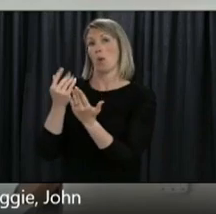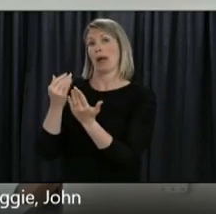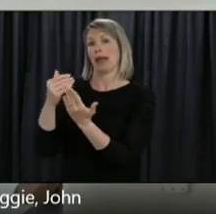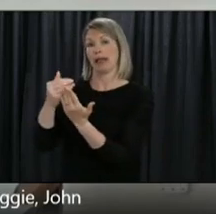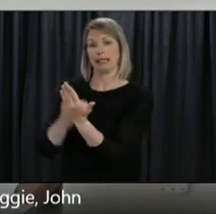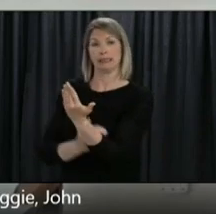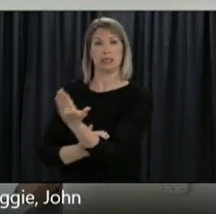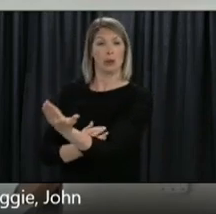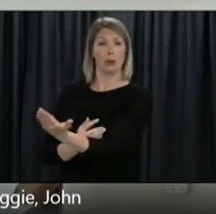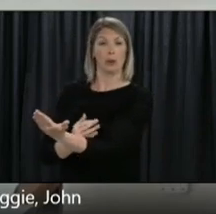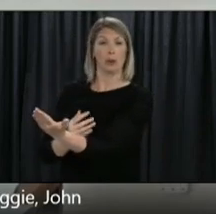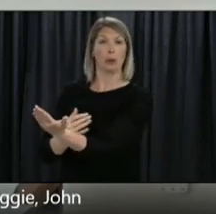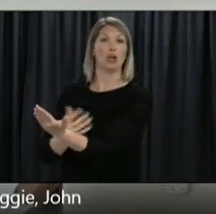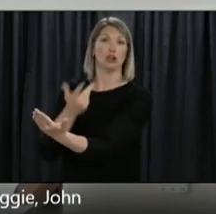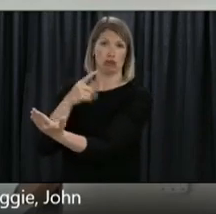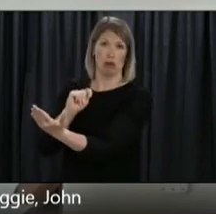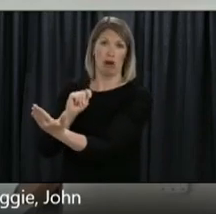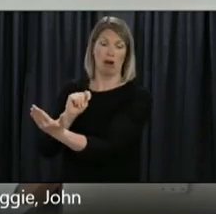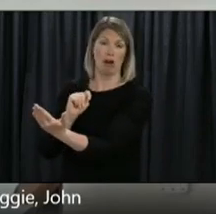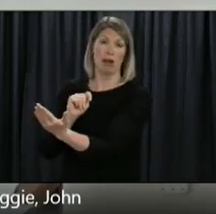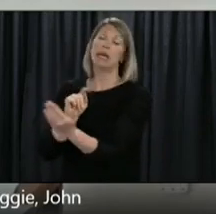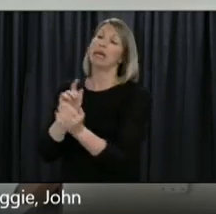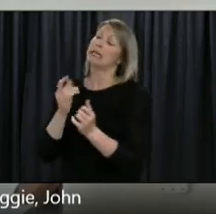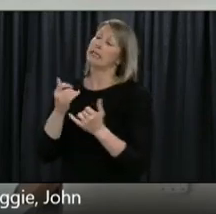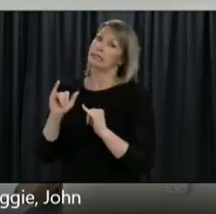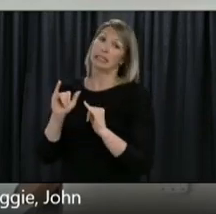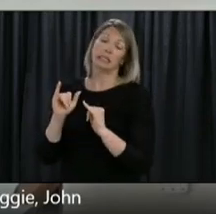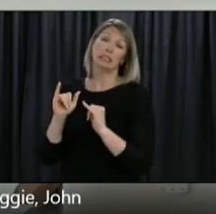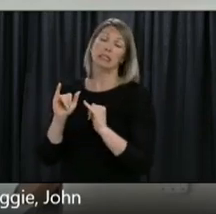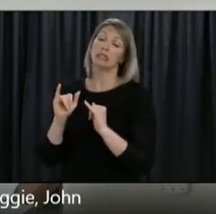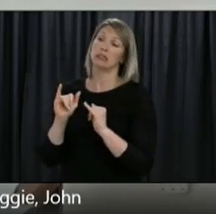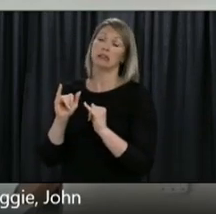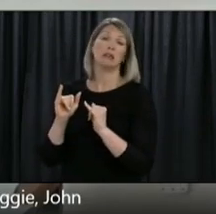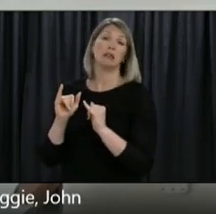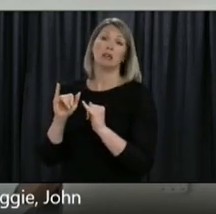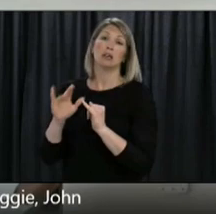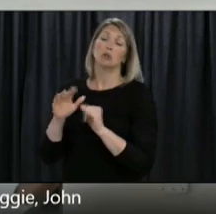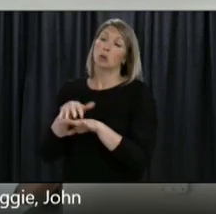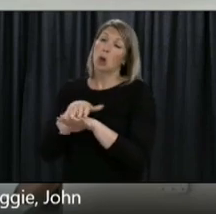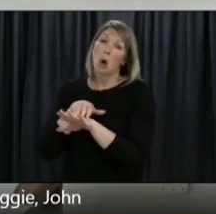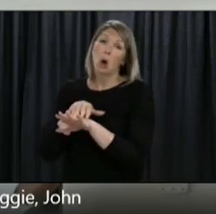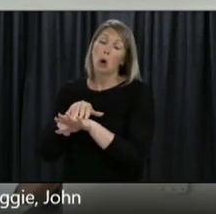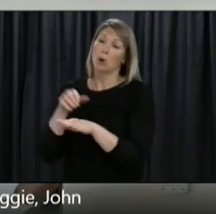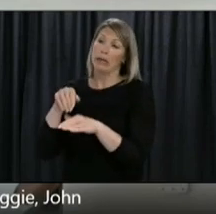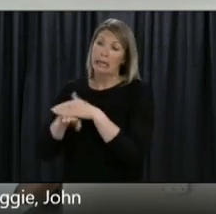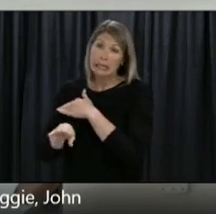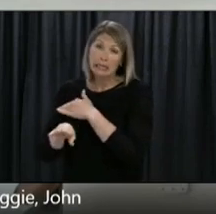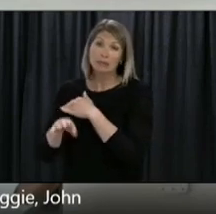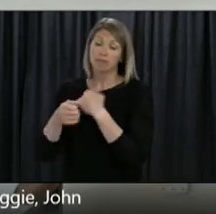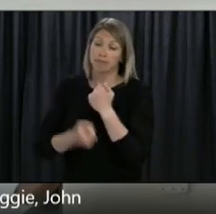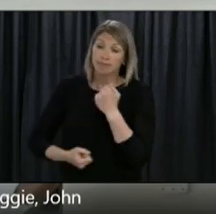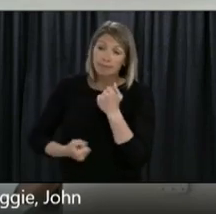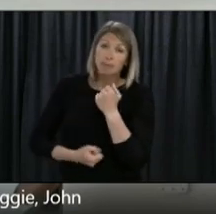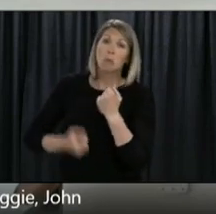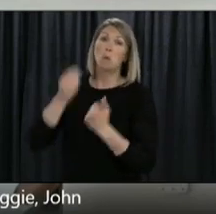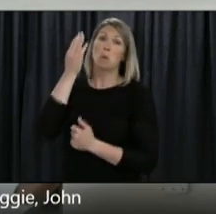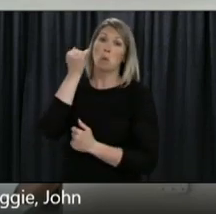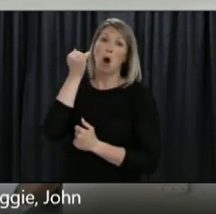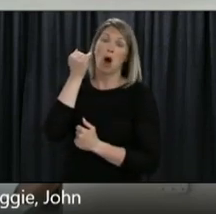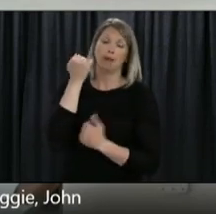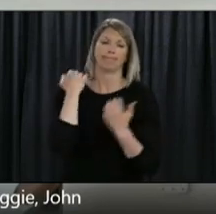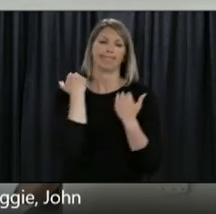permits. Our current challenge is still around the availability of PPE and making sure that we have